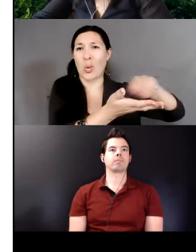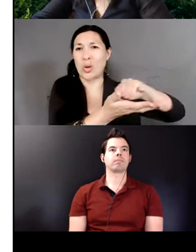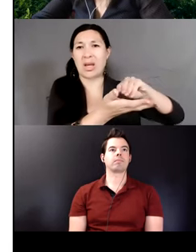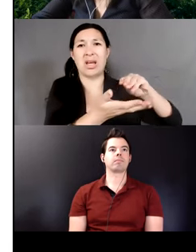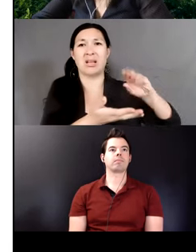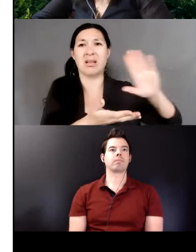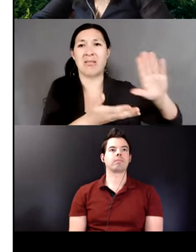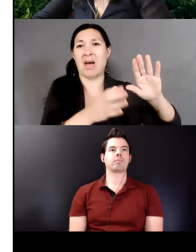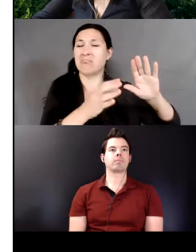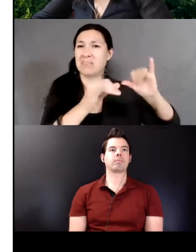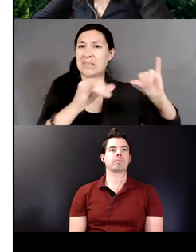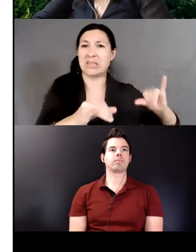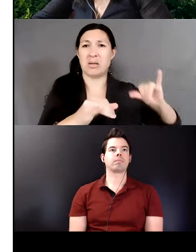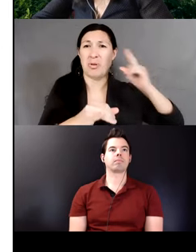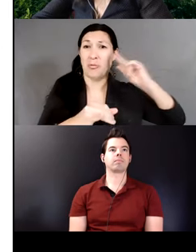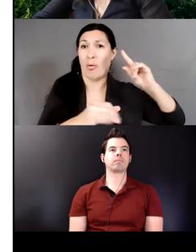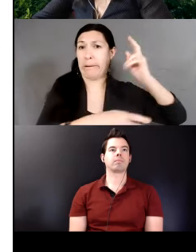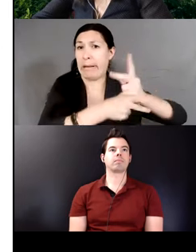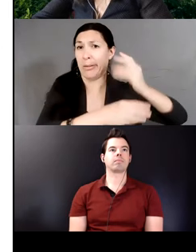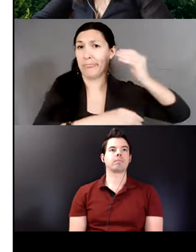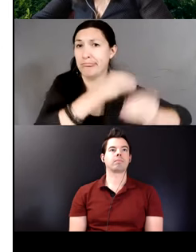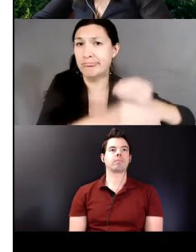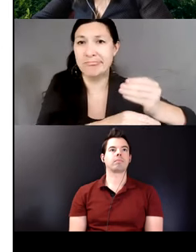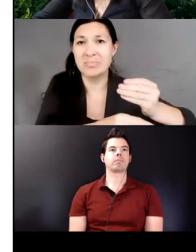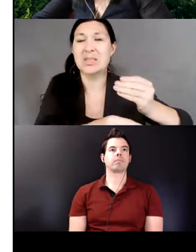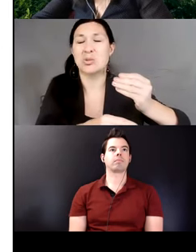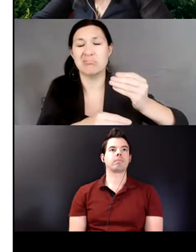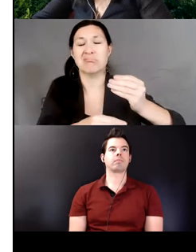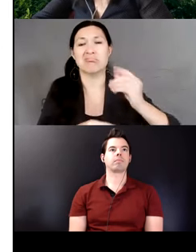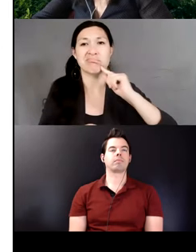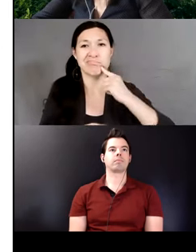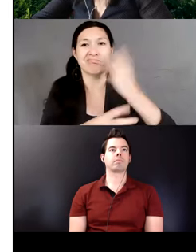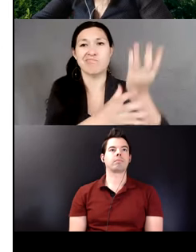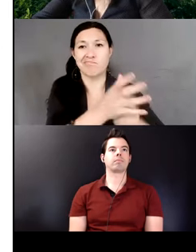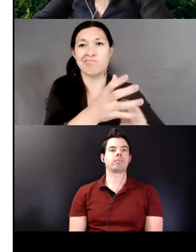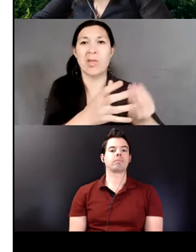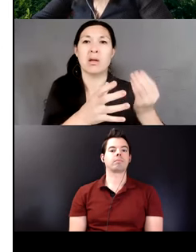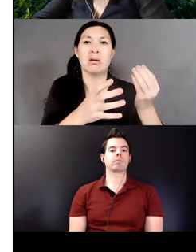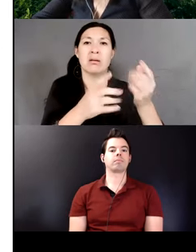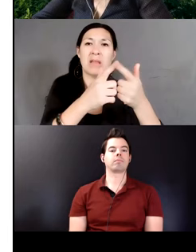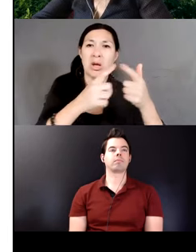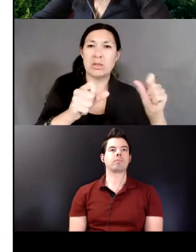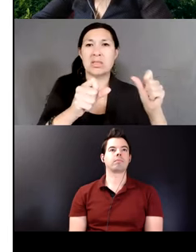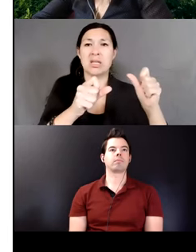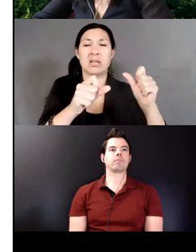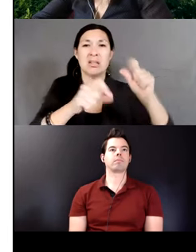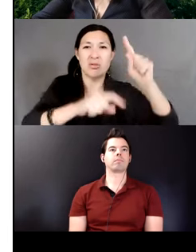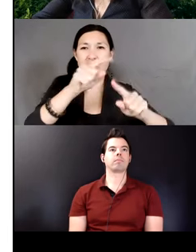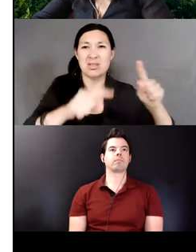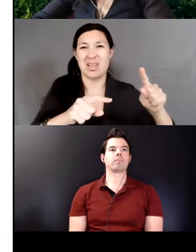future generations. This will lead to a significant loss of linguistic diversity of Bolivian Quechua.